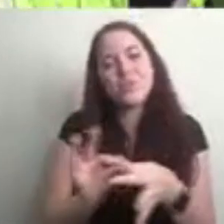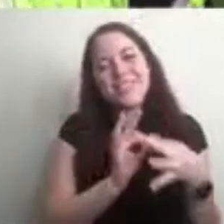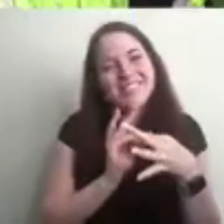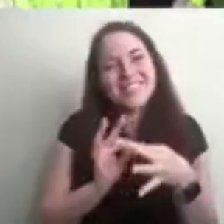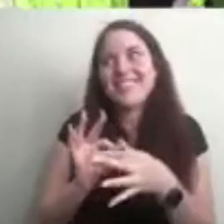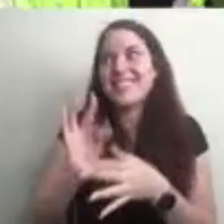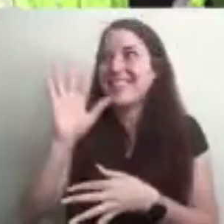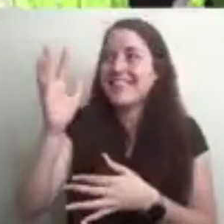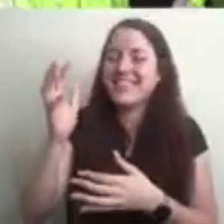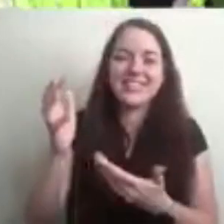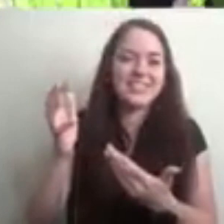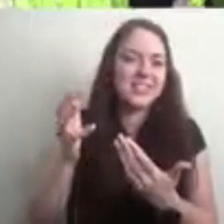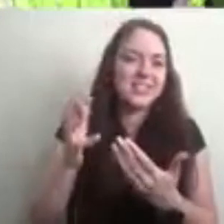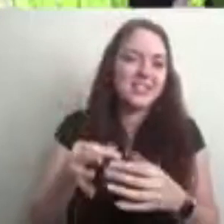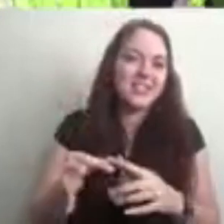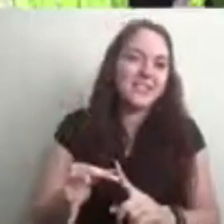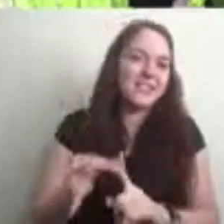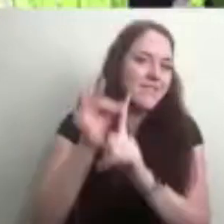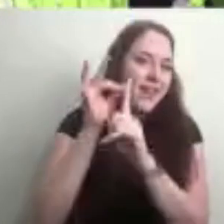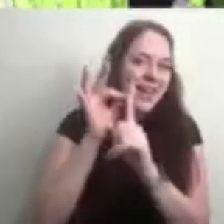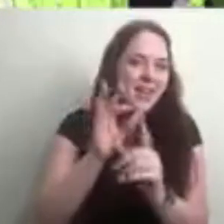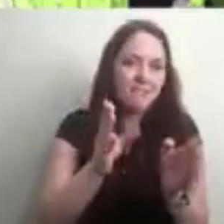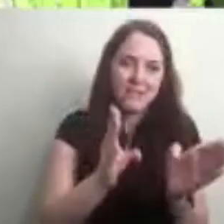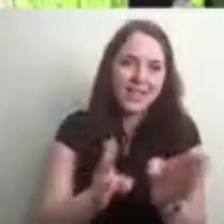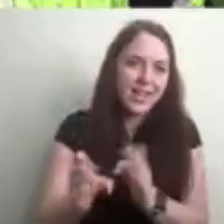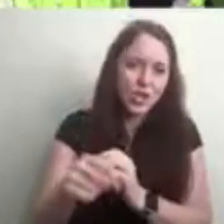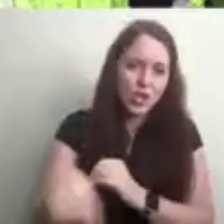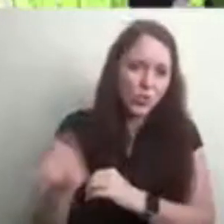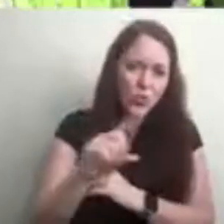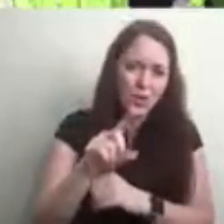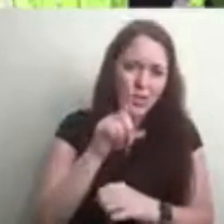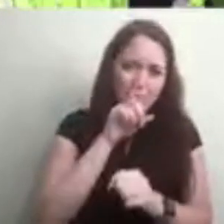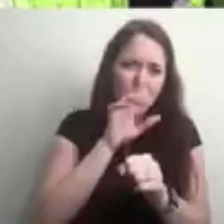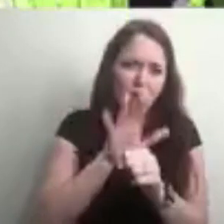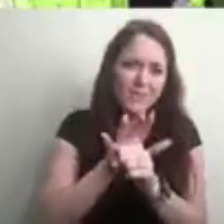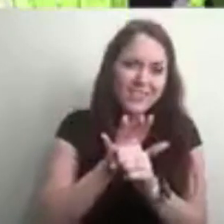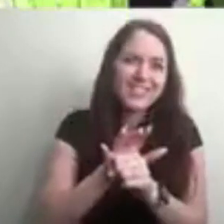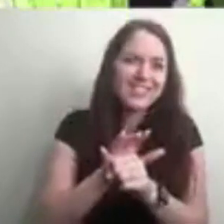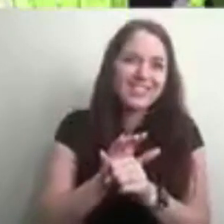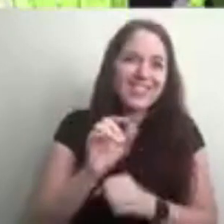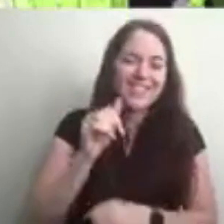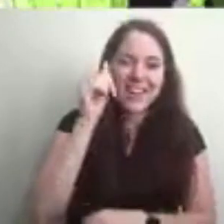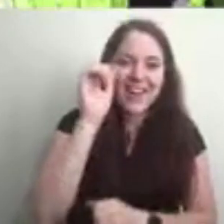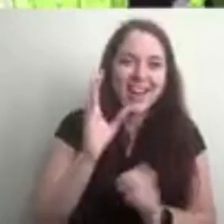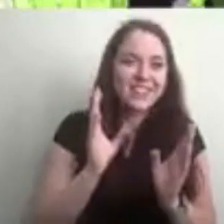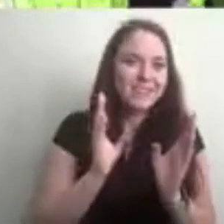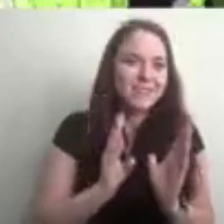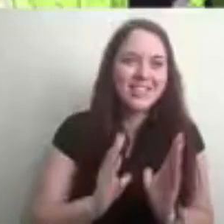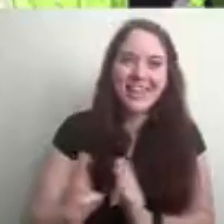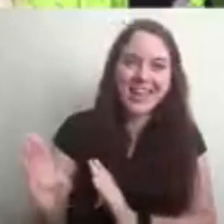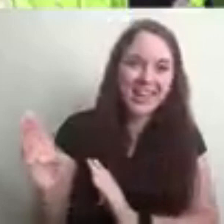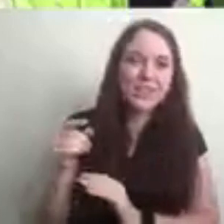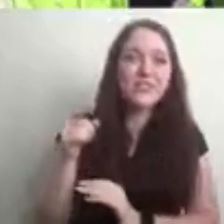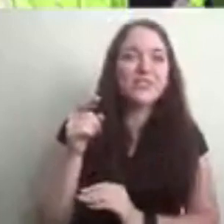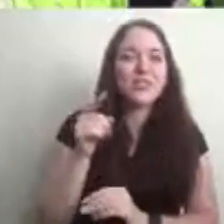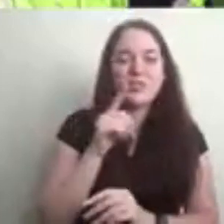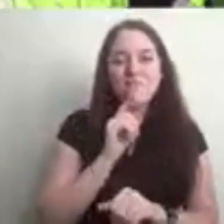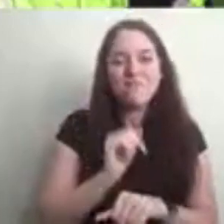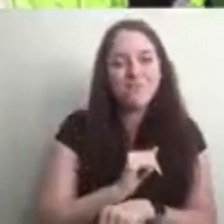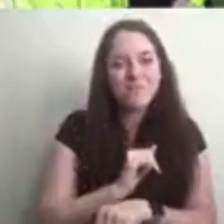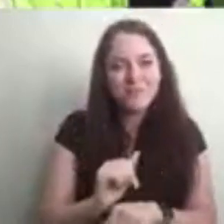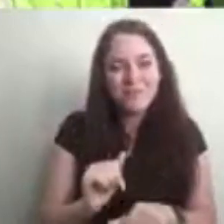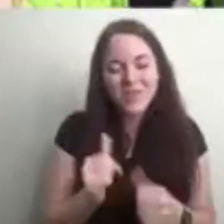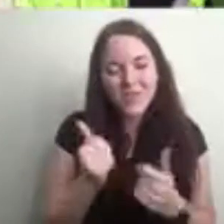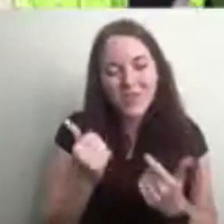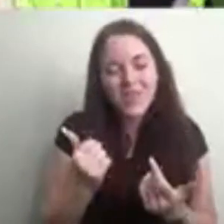the promise of our wholeness. You await our readiness to choose life. Your covenant of